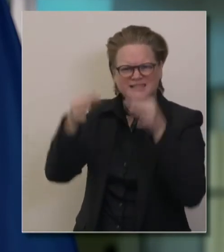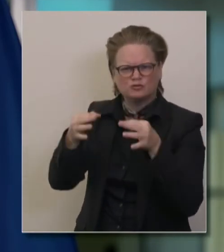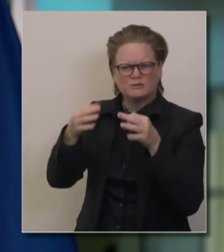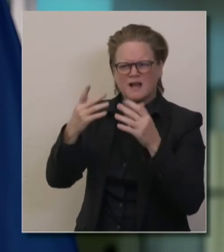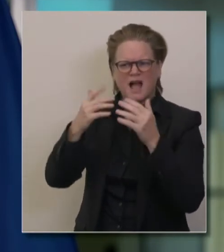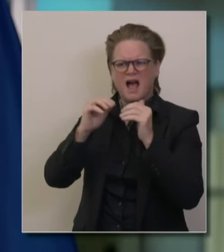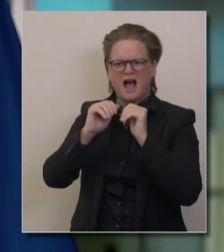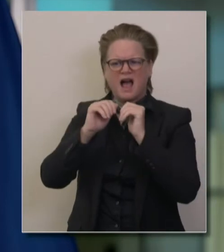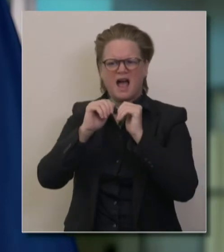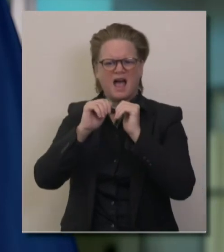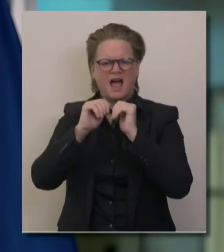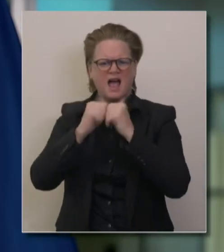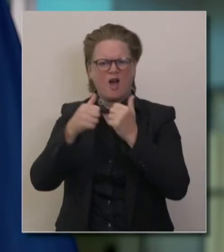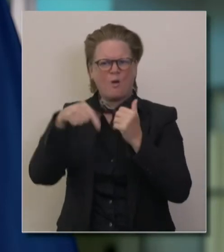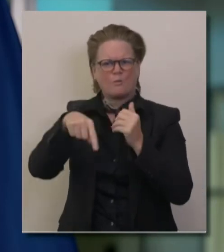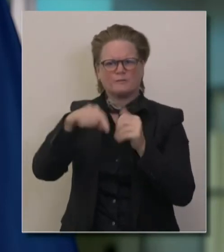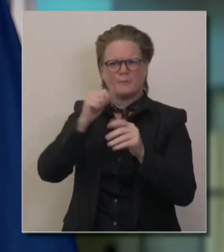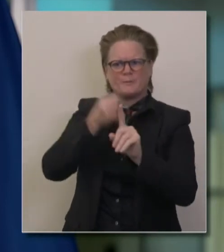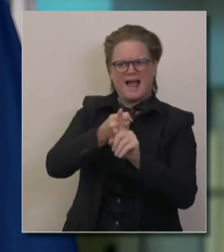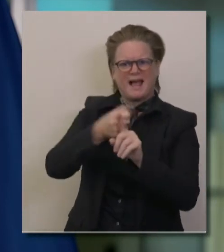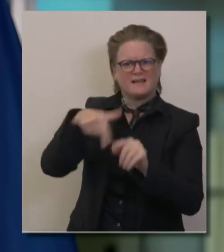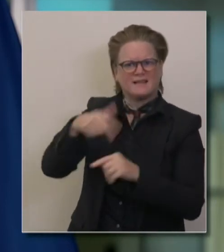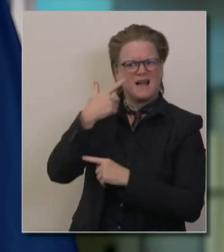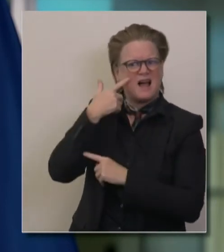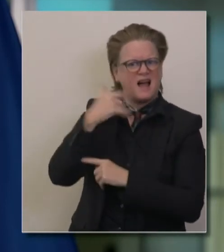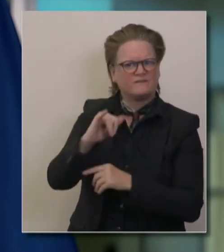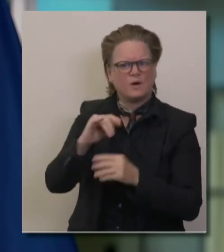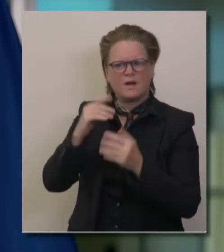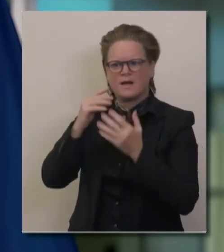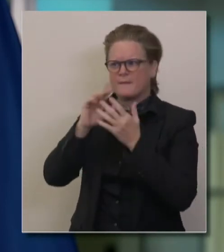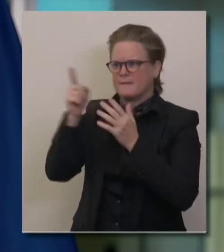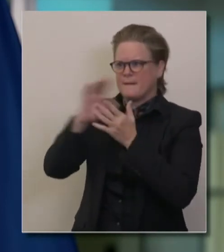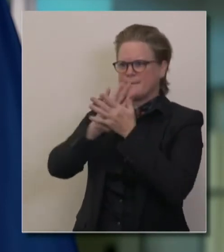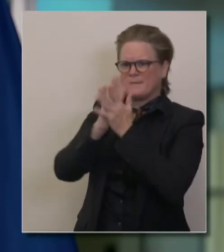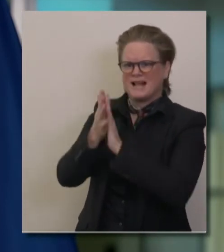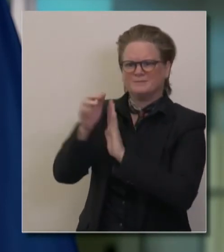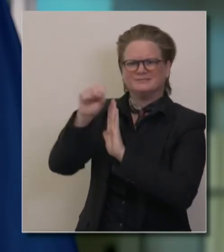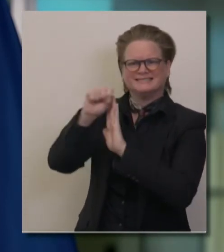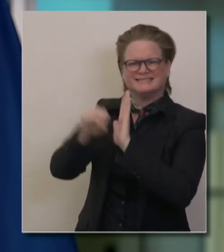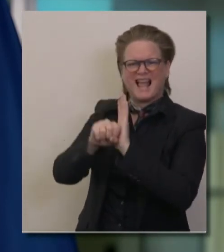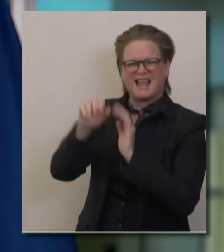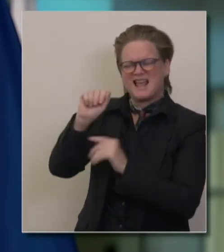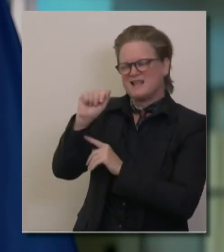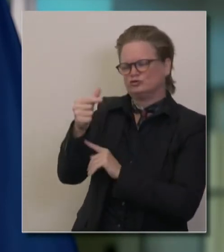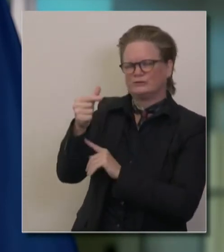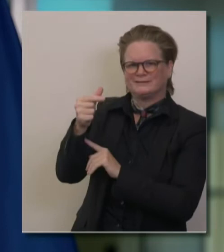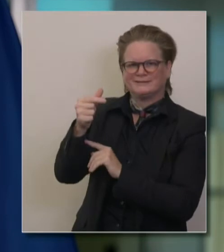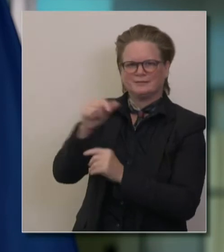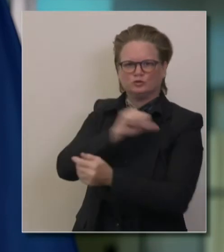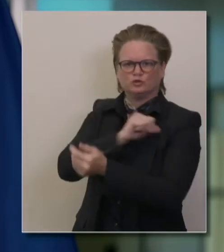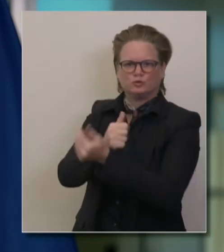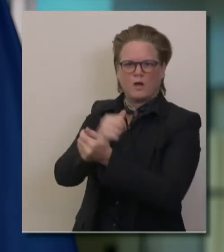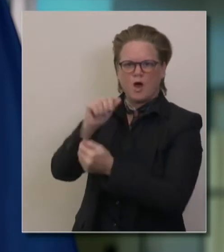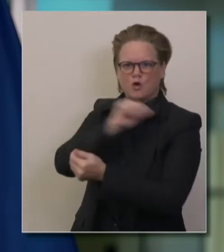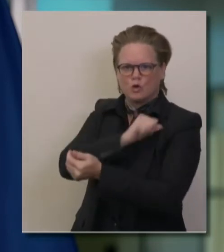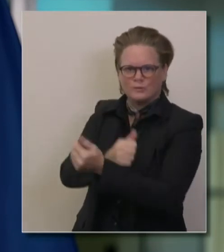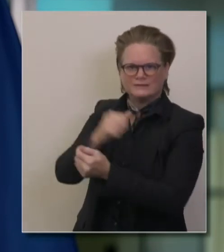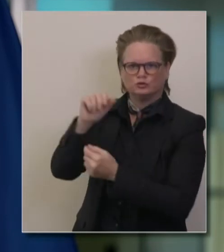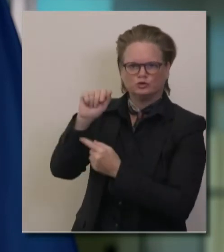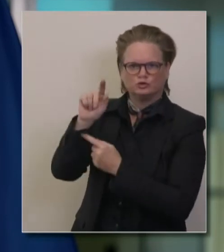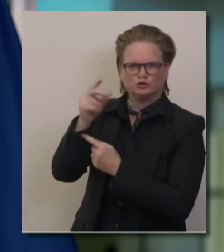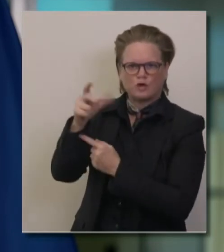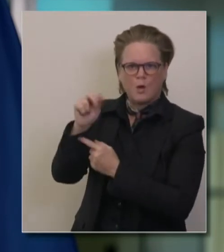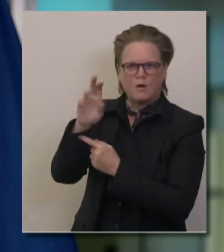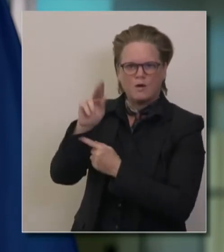him at the helm potentially? Well, it's a game changer for us. Um, the stale air of normalcy versus the